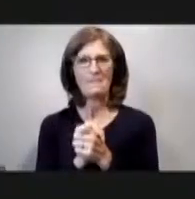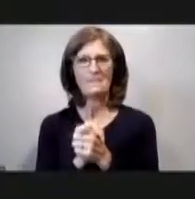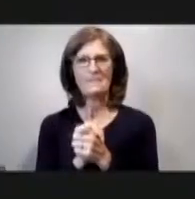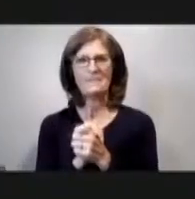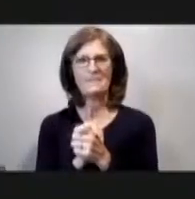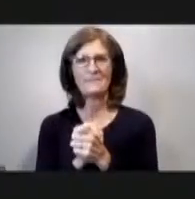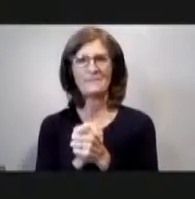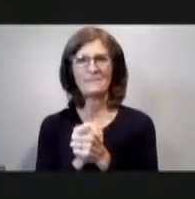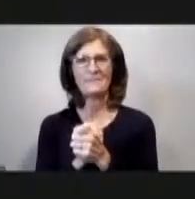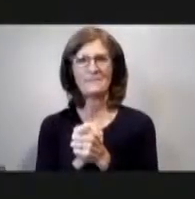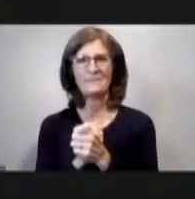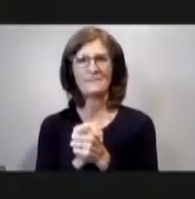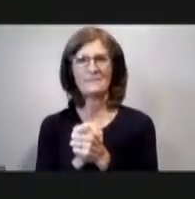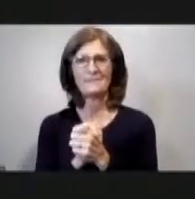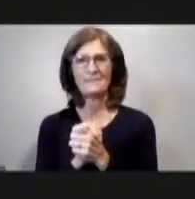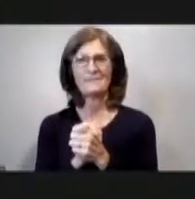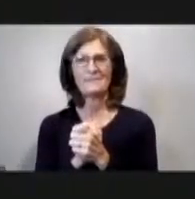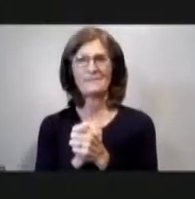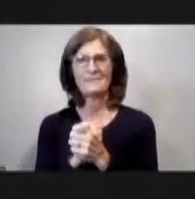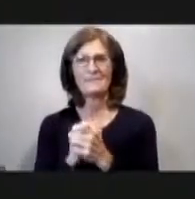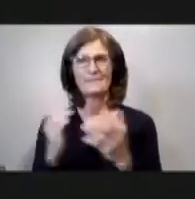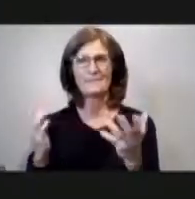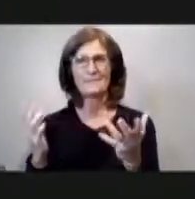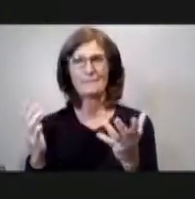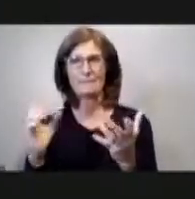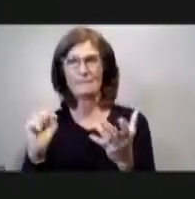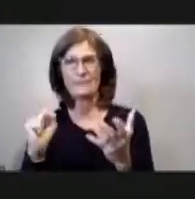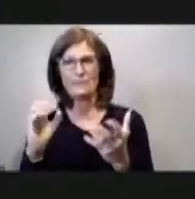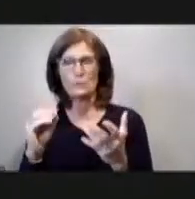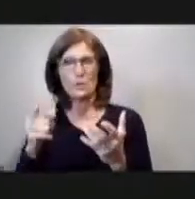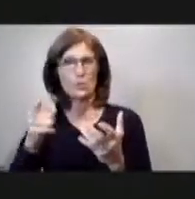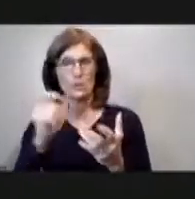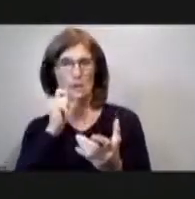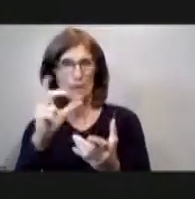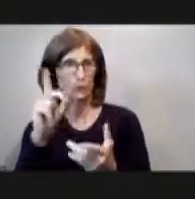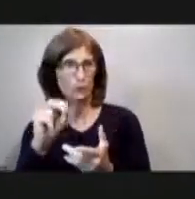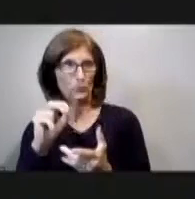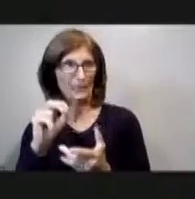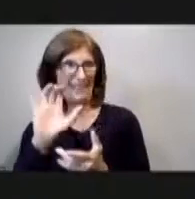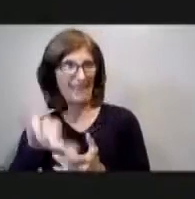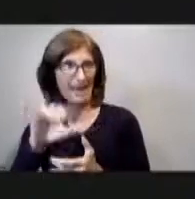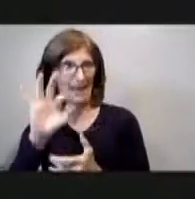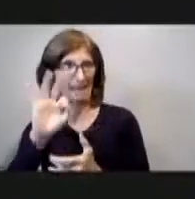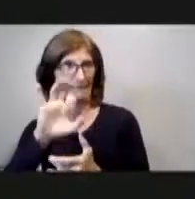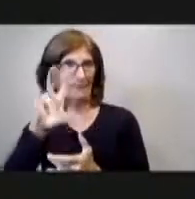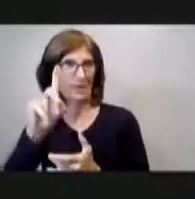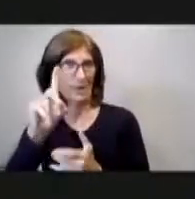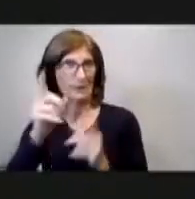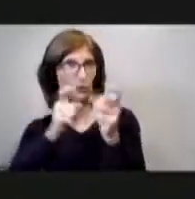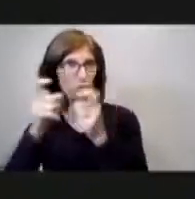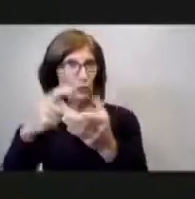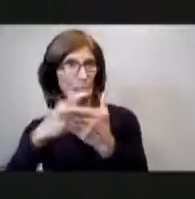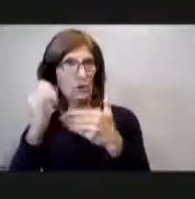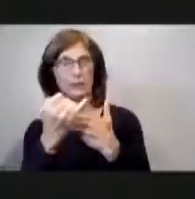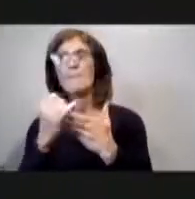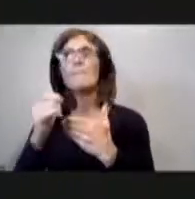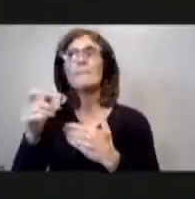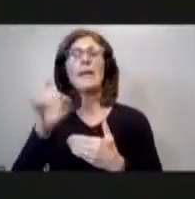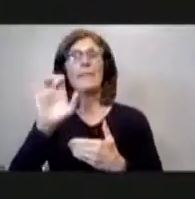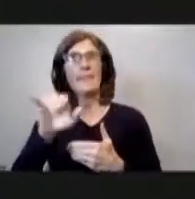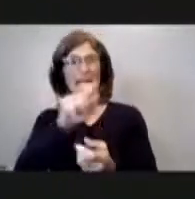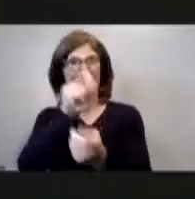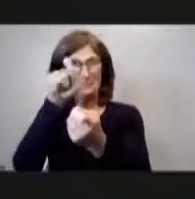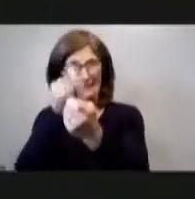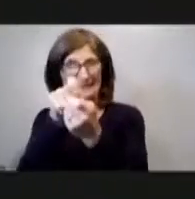all right so like we're not doing the flood control projects anymore uh i mean that line in particular was for the